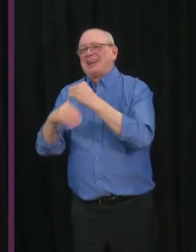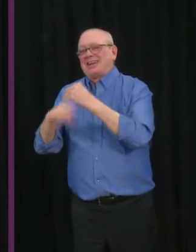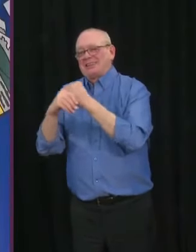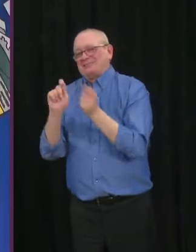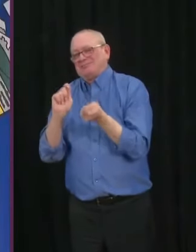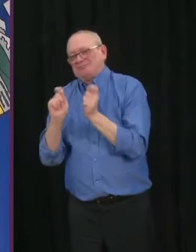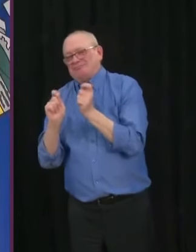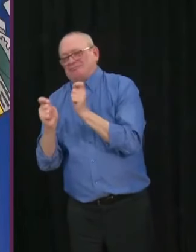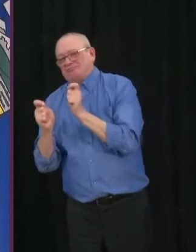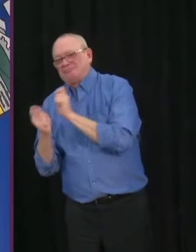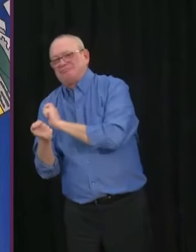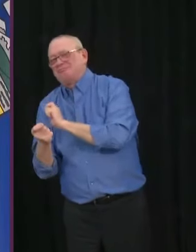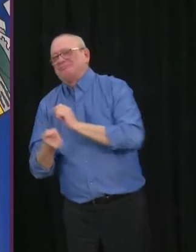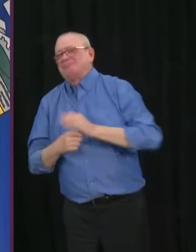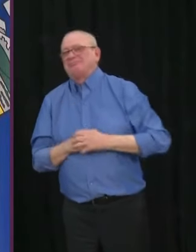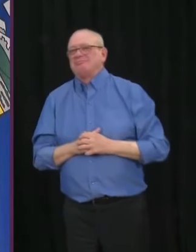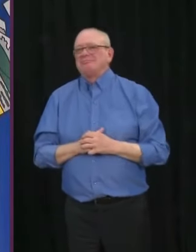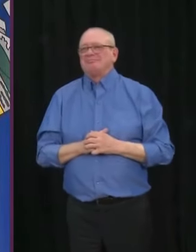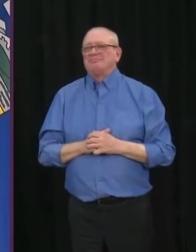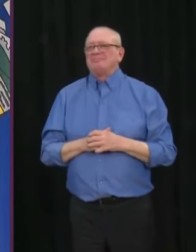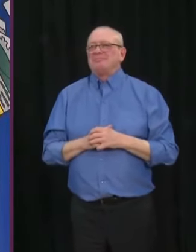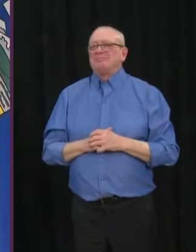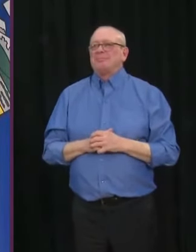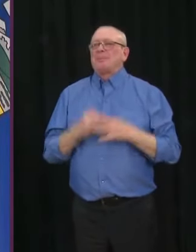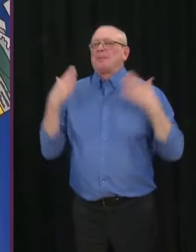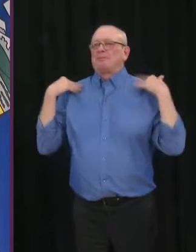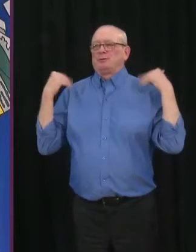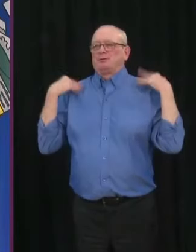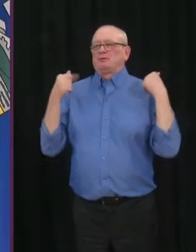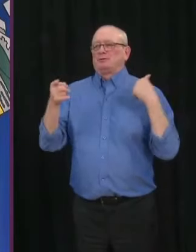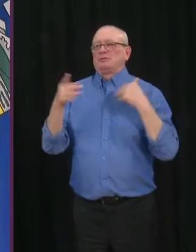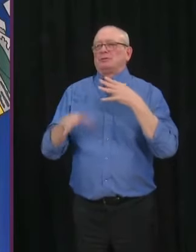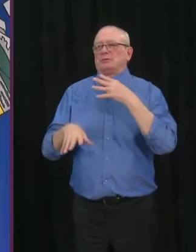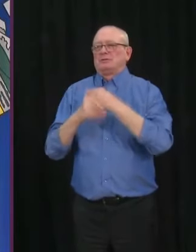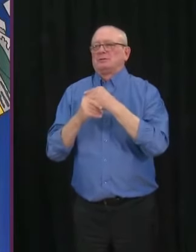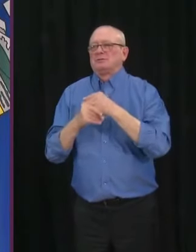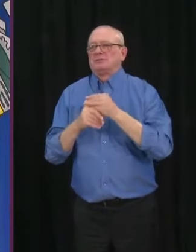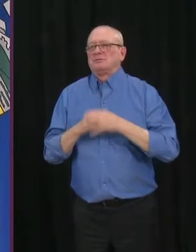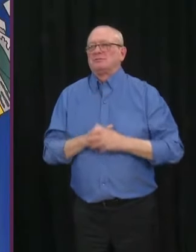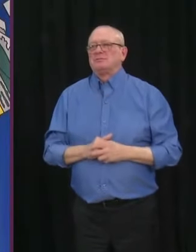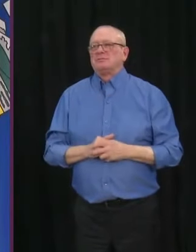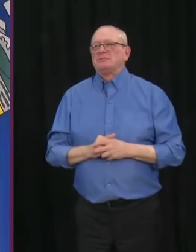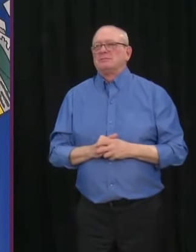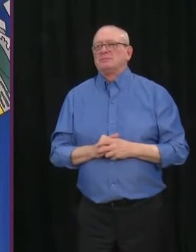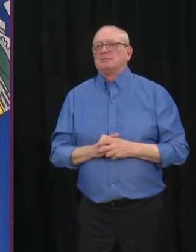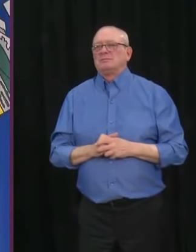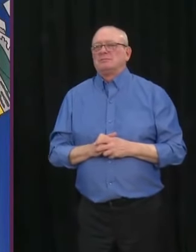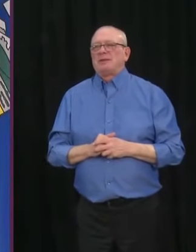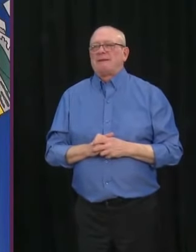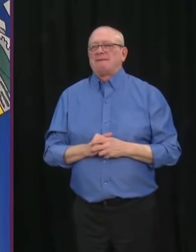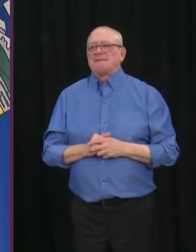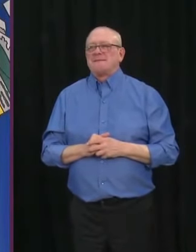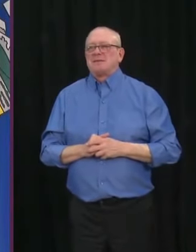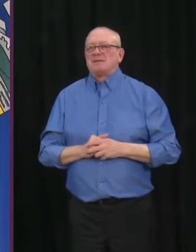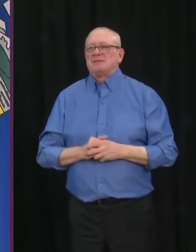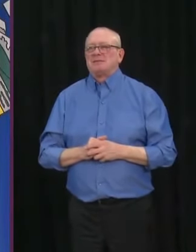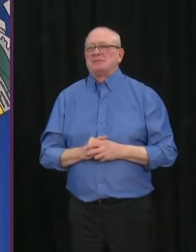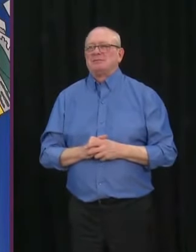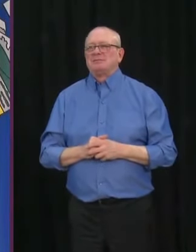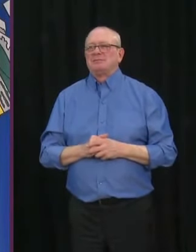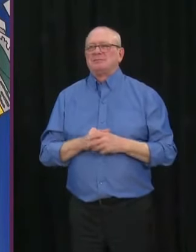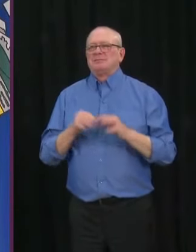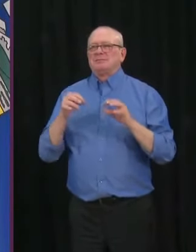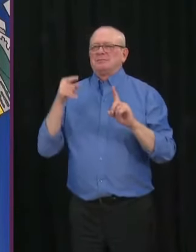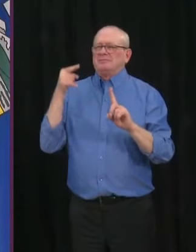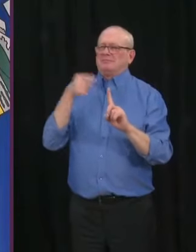And, Tom, just to add to that, just to use this as an opportunity, Julie, just because you asked about hospitalizations and ICU admissions,